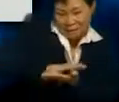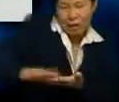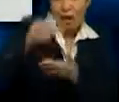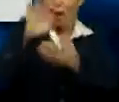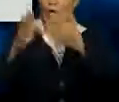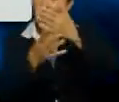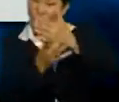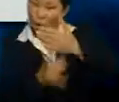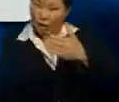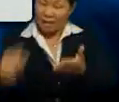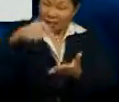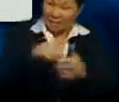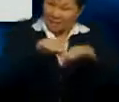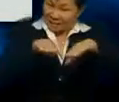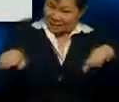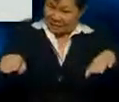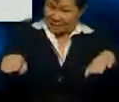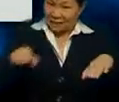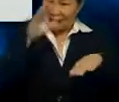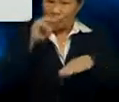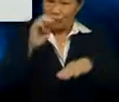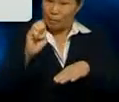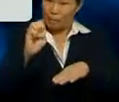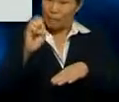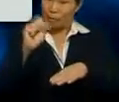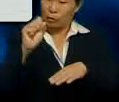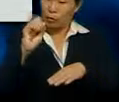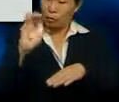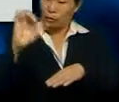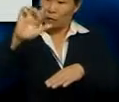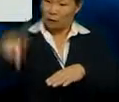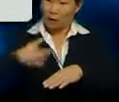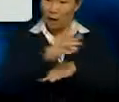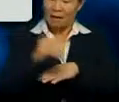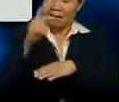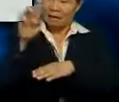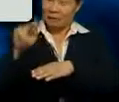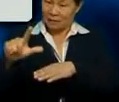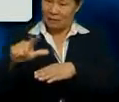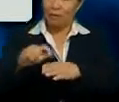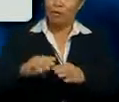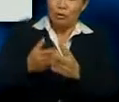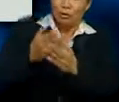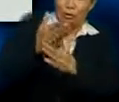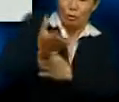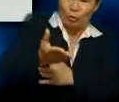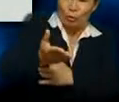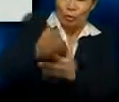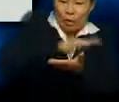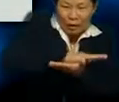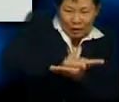In this stage, the mesocarp and the kernels will go through the clarifier, the purifier